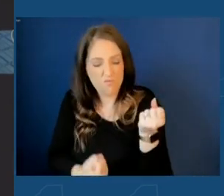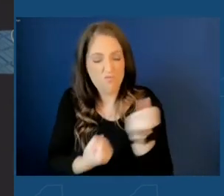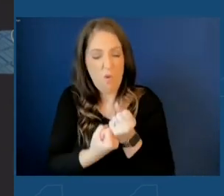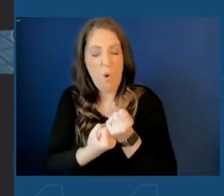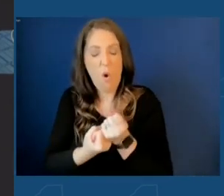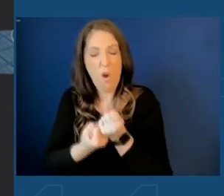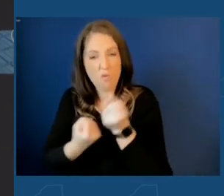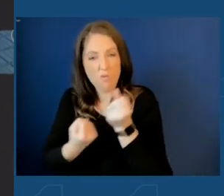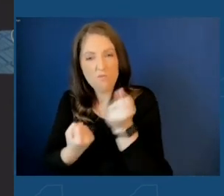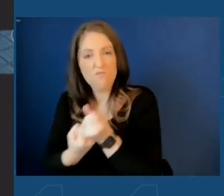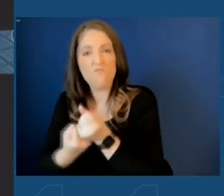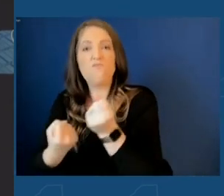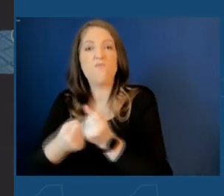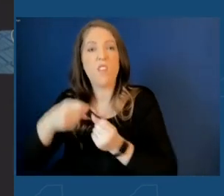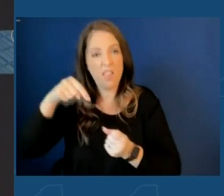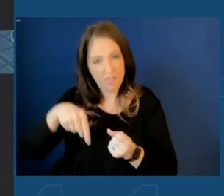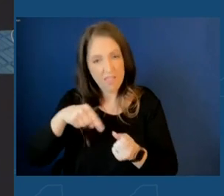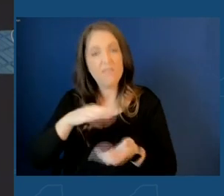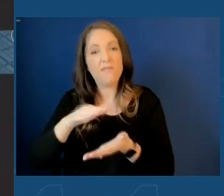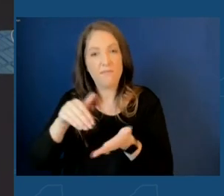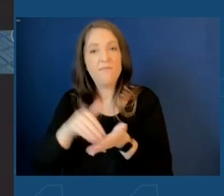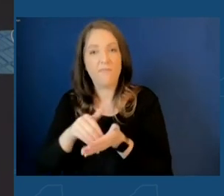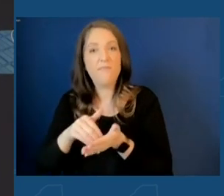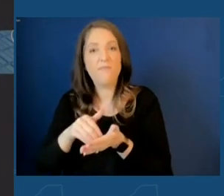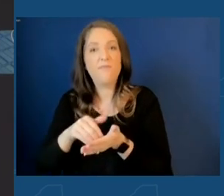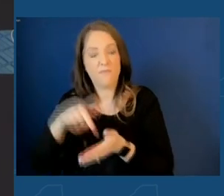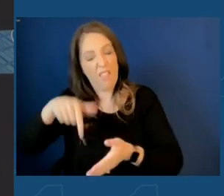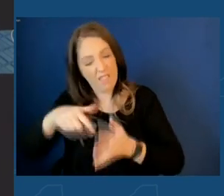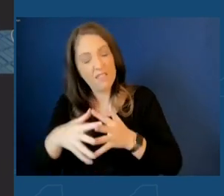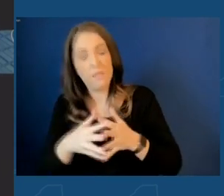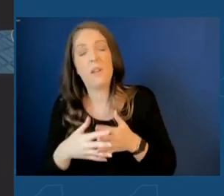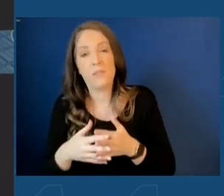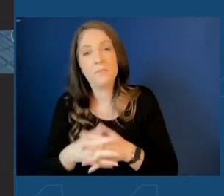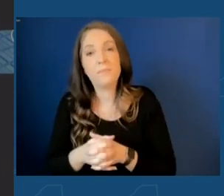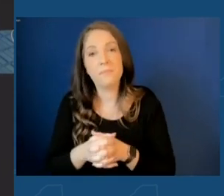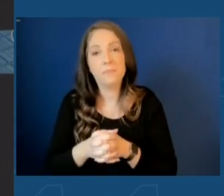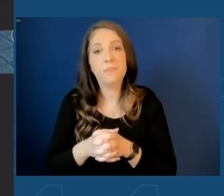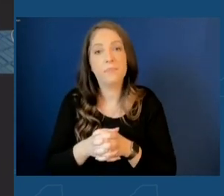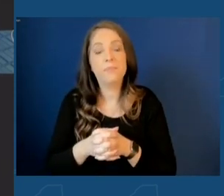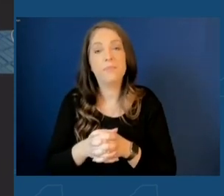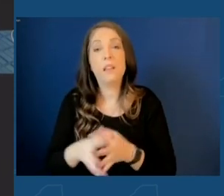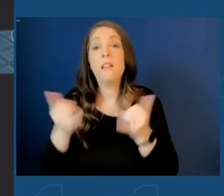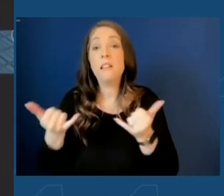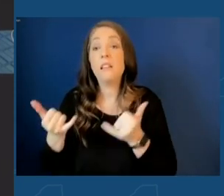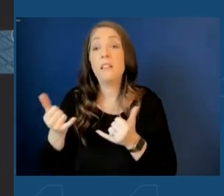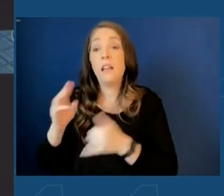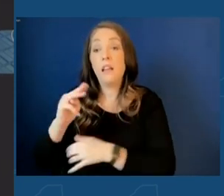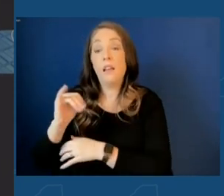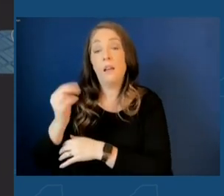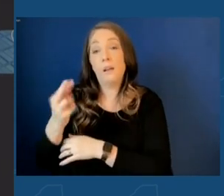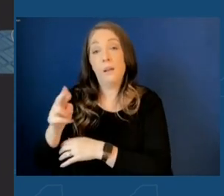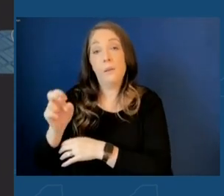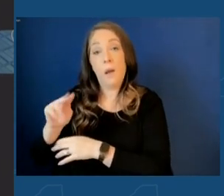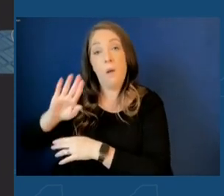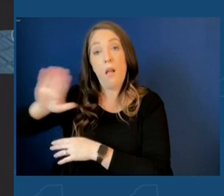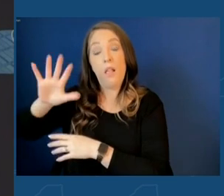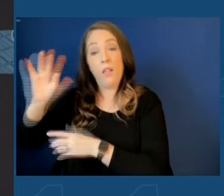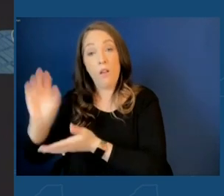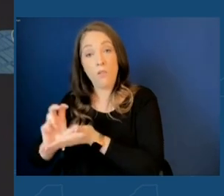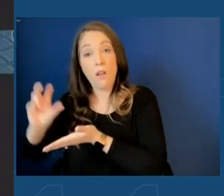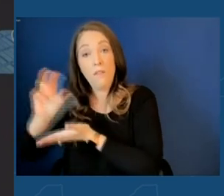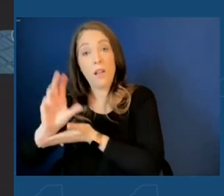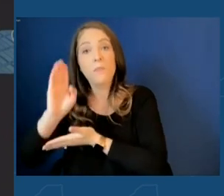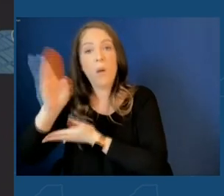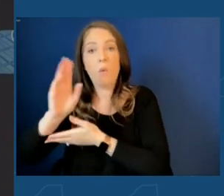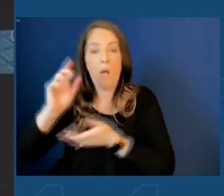-suffering heartland throughout America. Today, Micron's investment will once again transform Syracuse and upstate